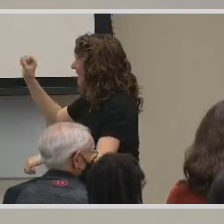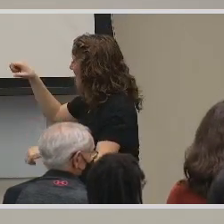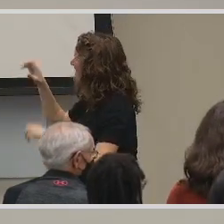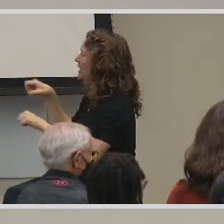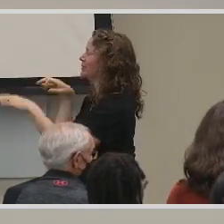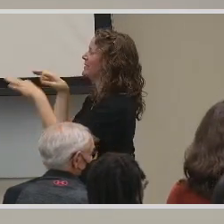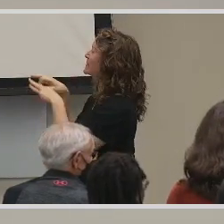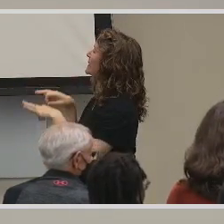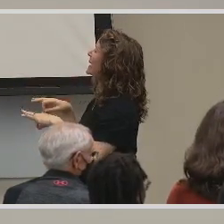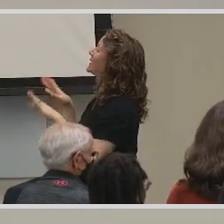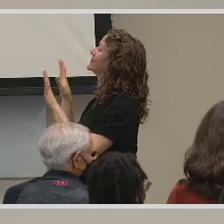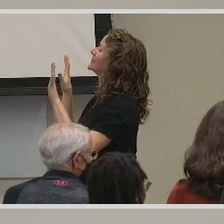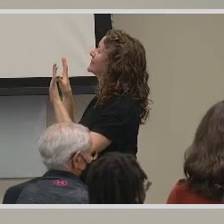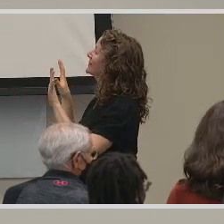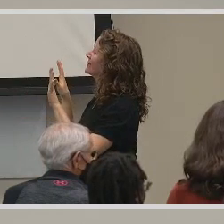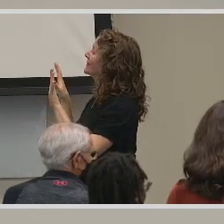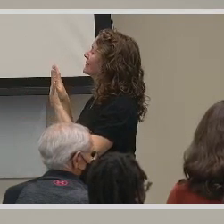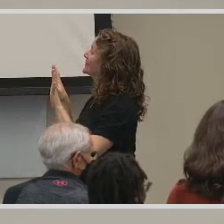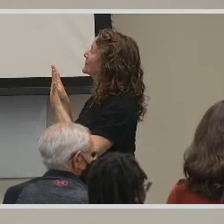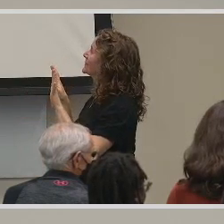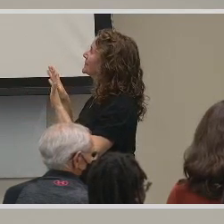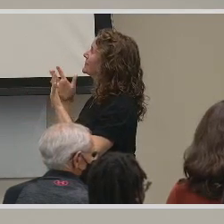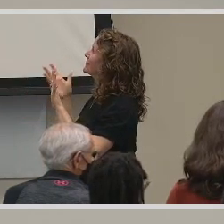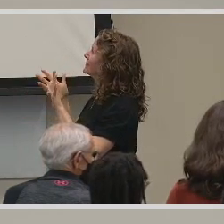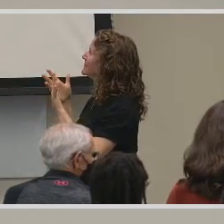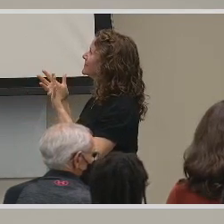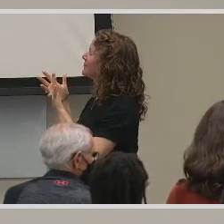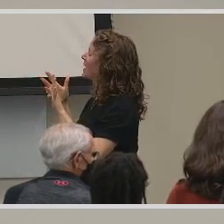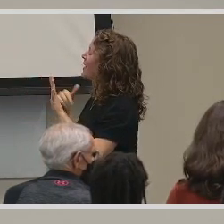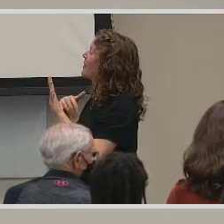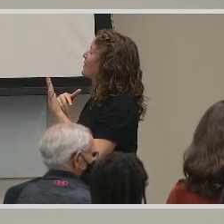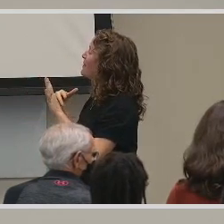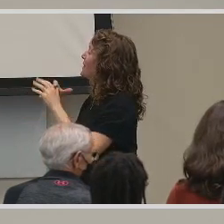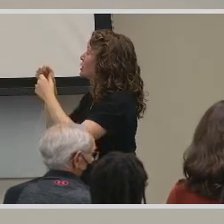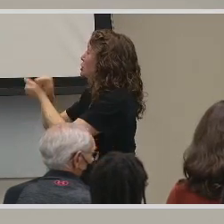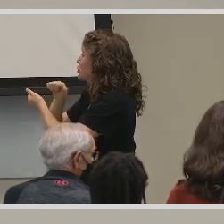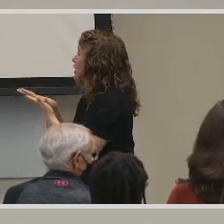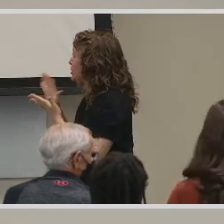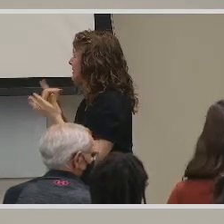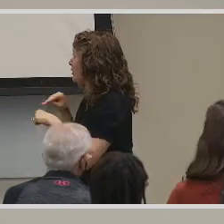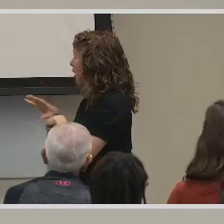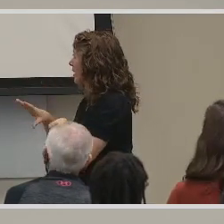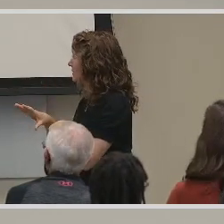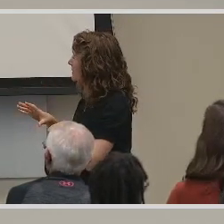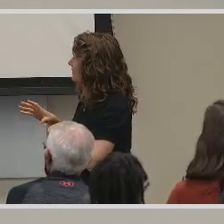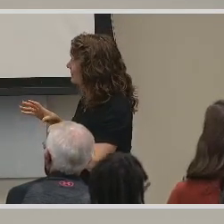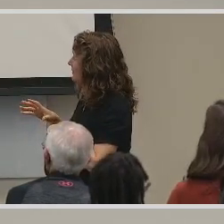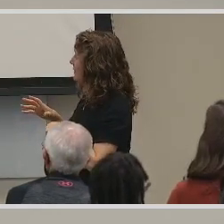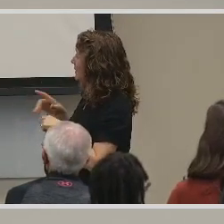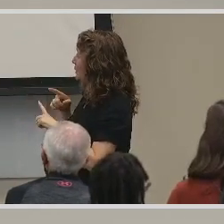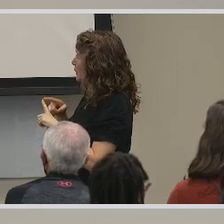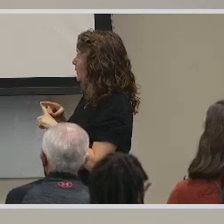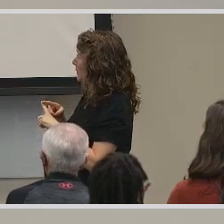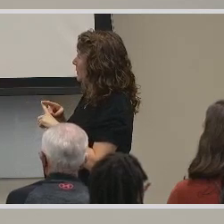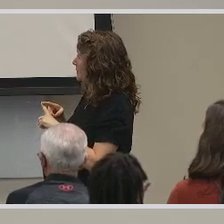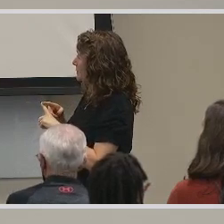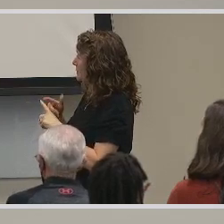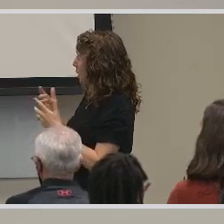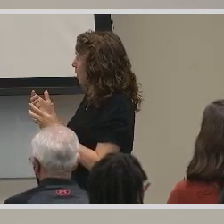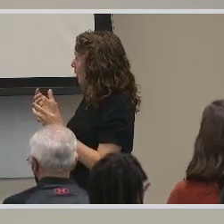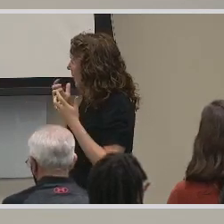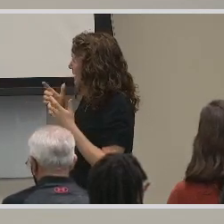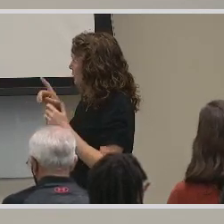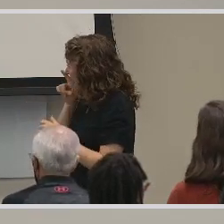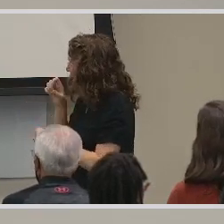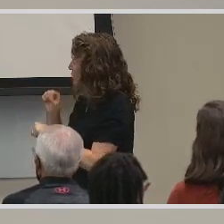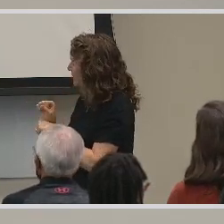Can you explain the destruction that that can cause to wanting to actually